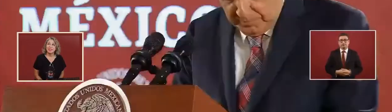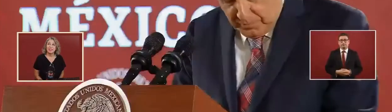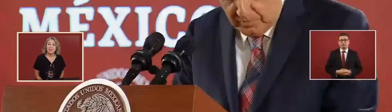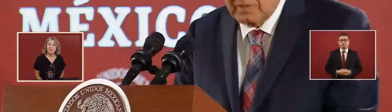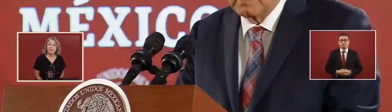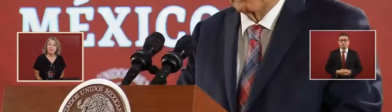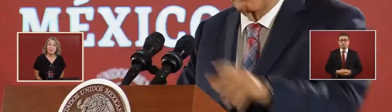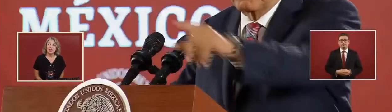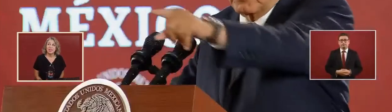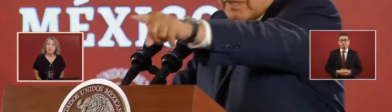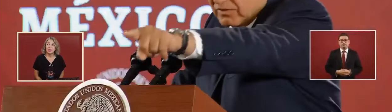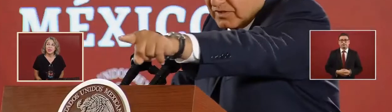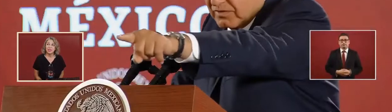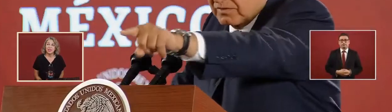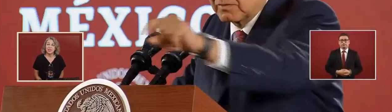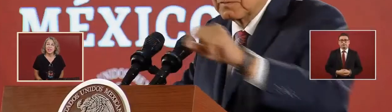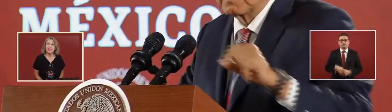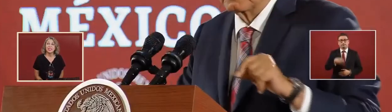and he said no comment.